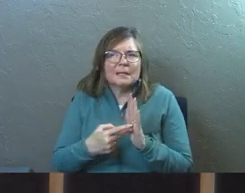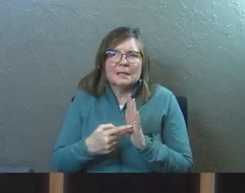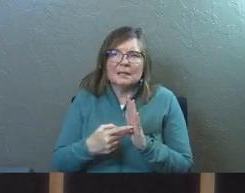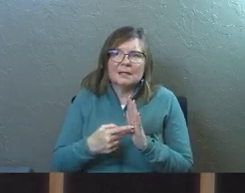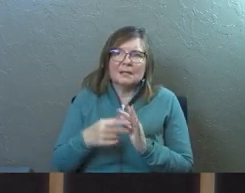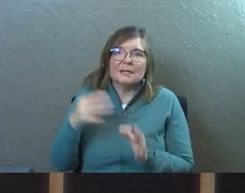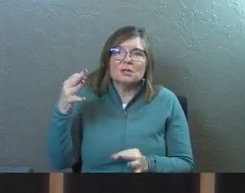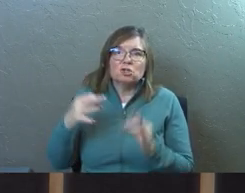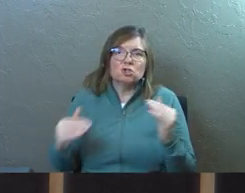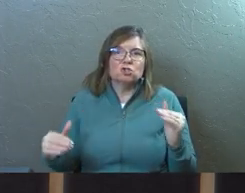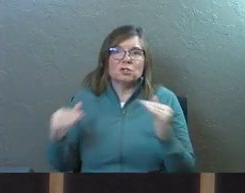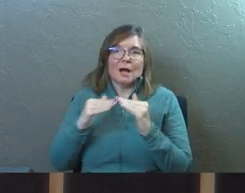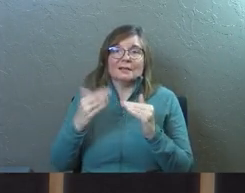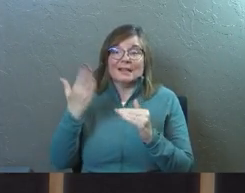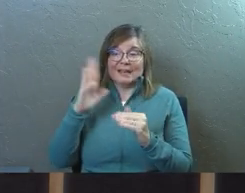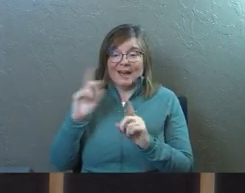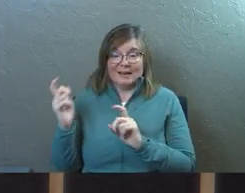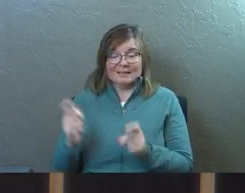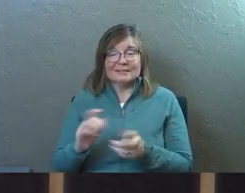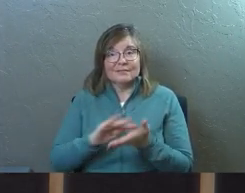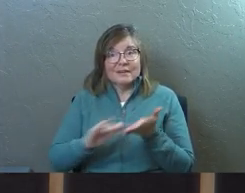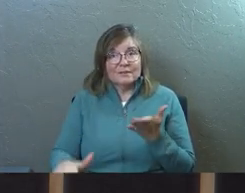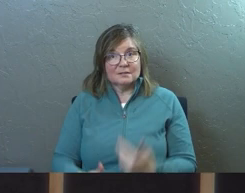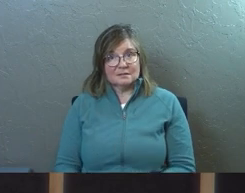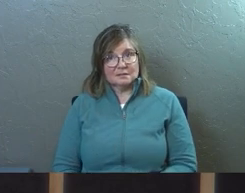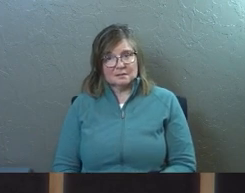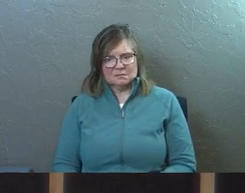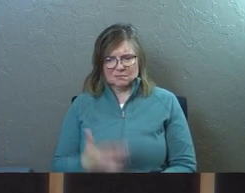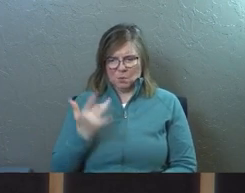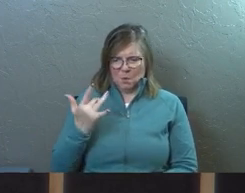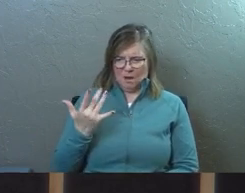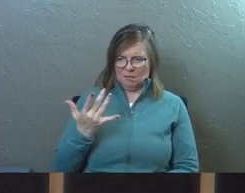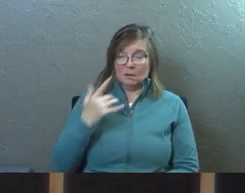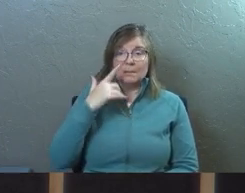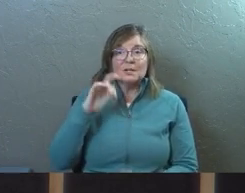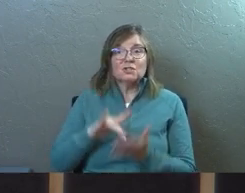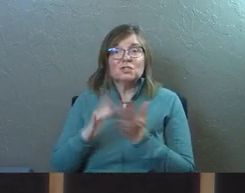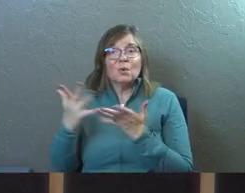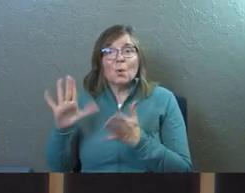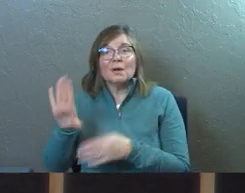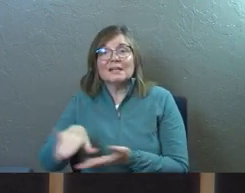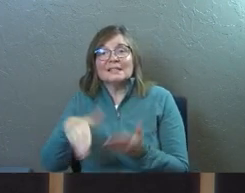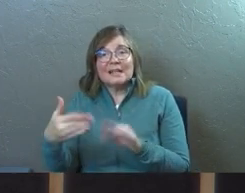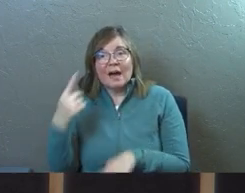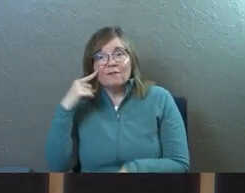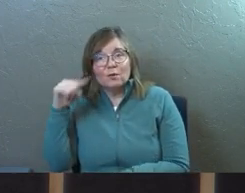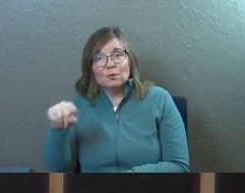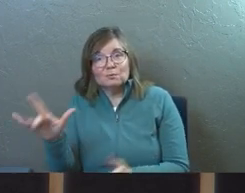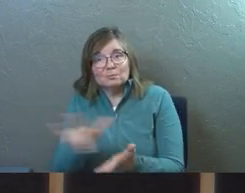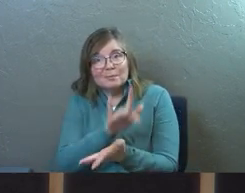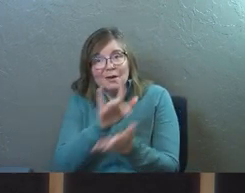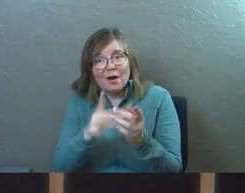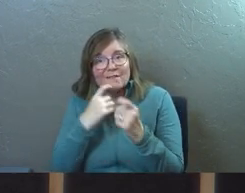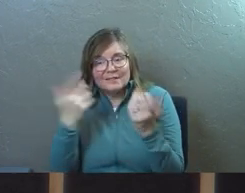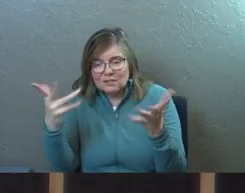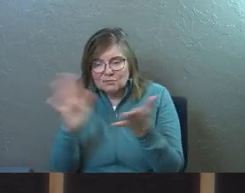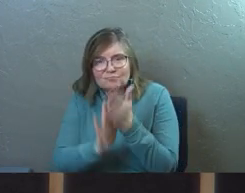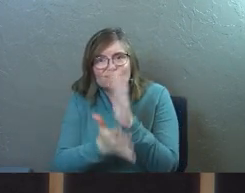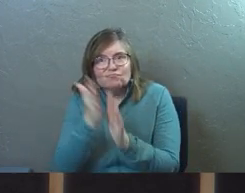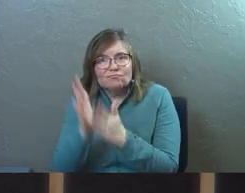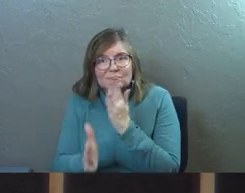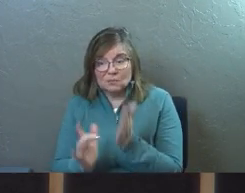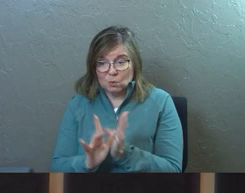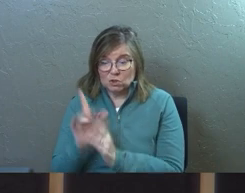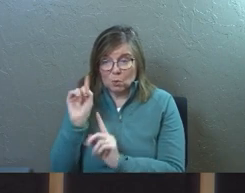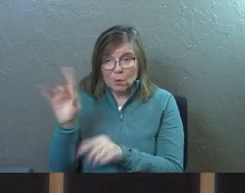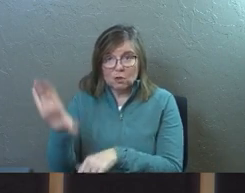justice that God forgives you. Why is it justice? Because Jesus already died for your sins. When Jesus